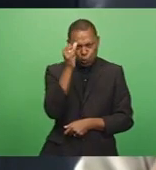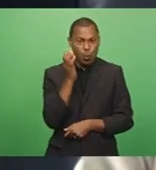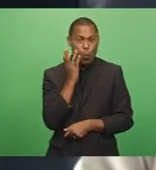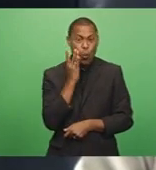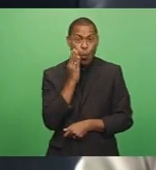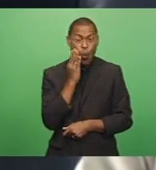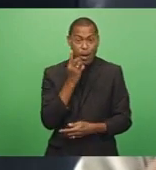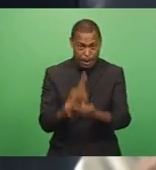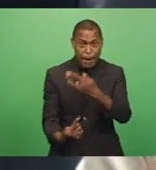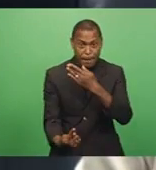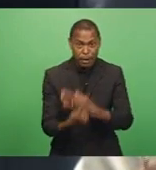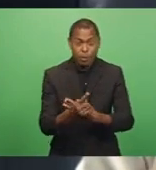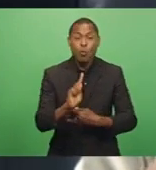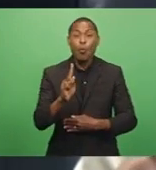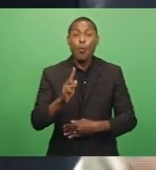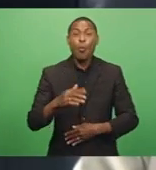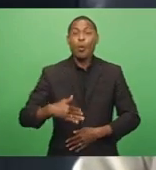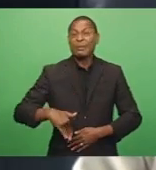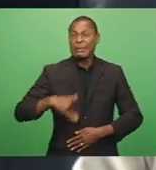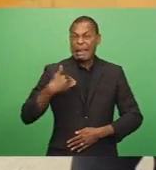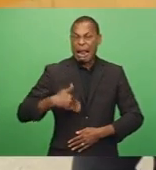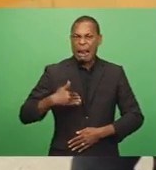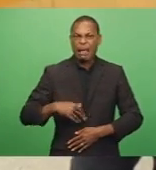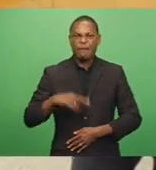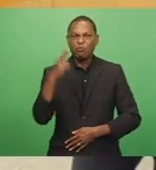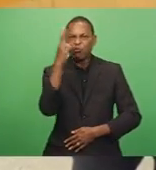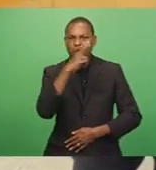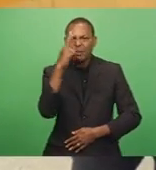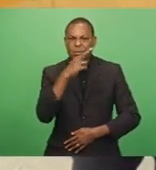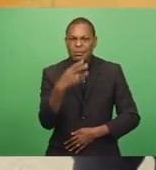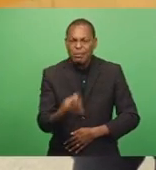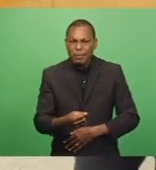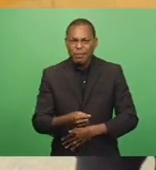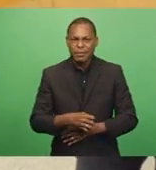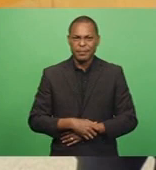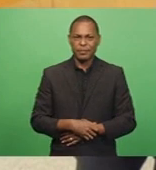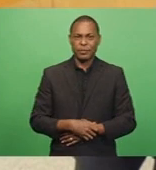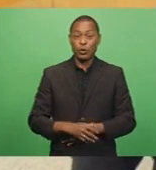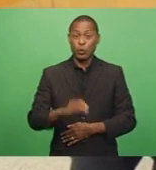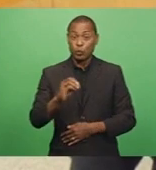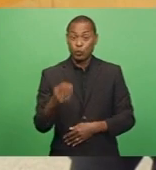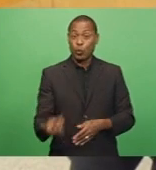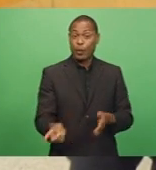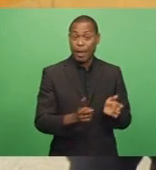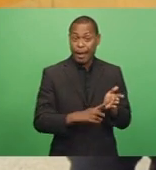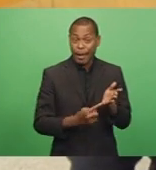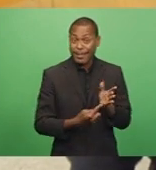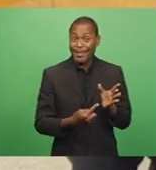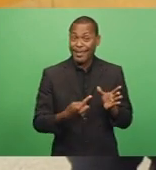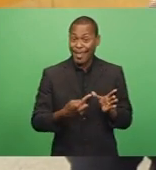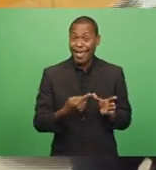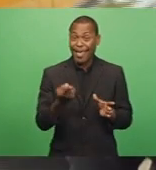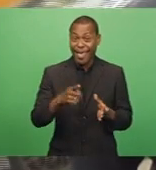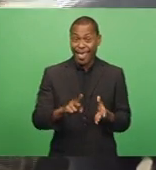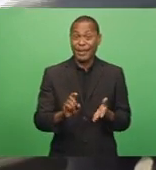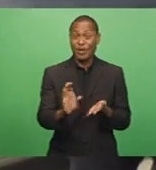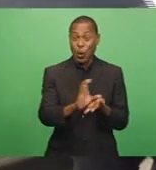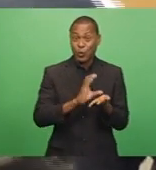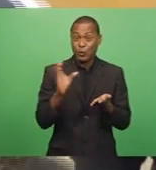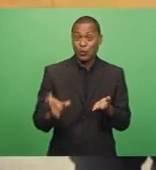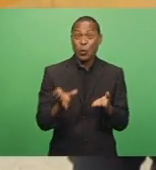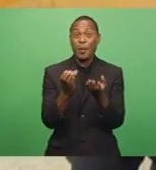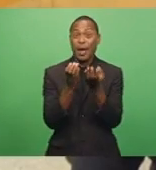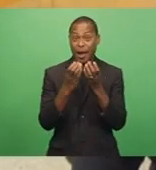putting the lives of their loved ones at risk. The Land Transport Authority and the Consumer Council of Fiji will be working together